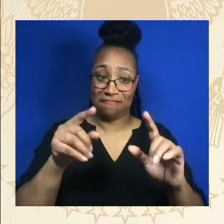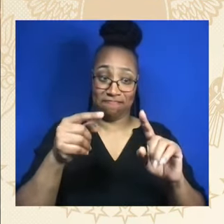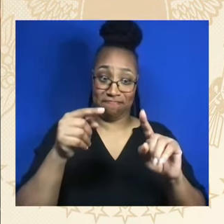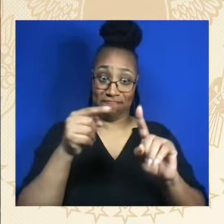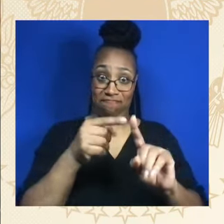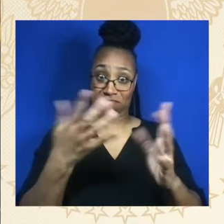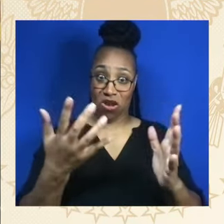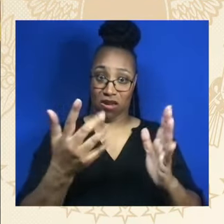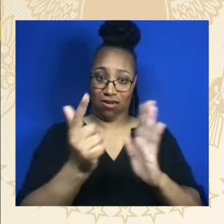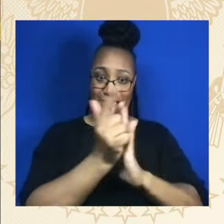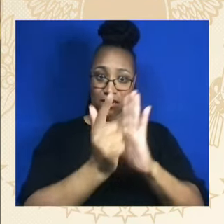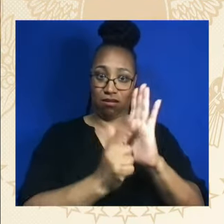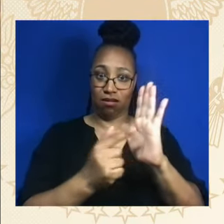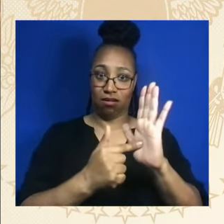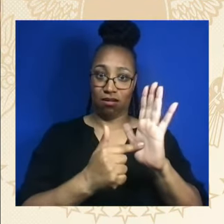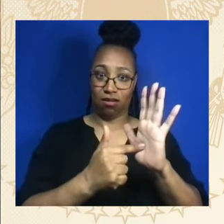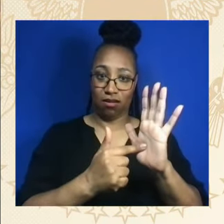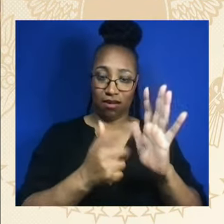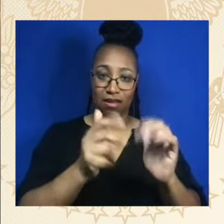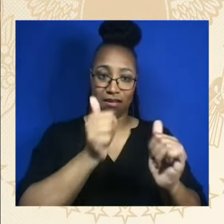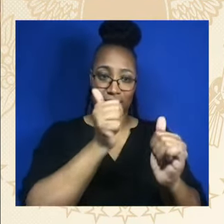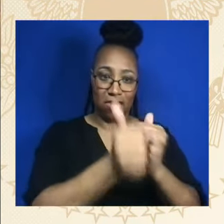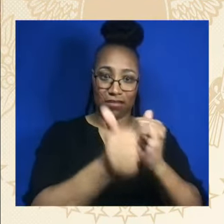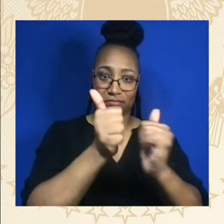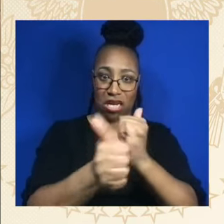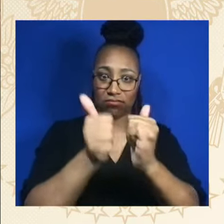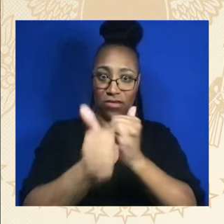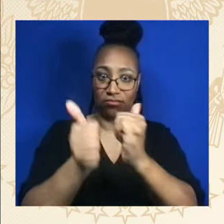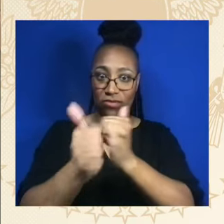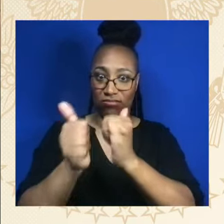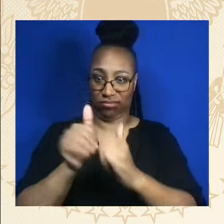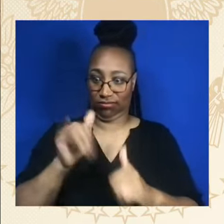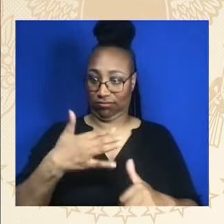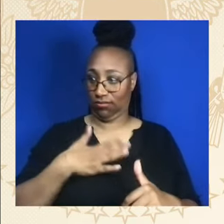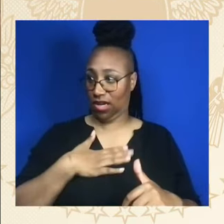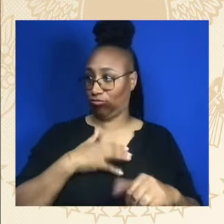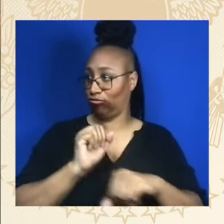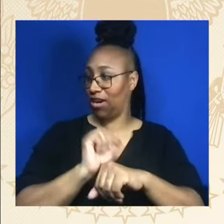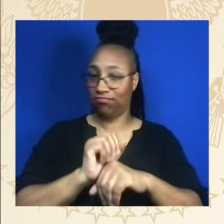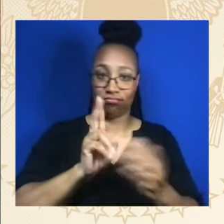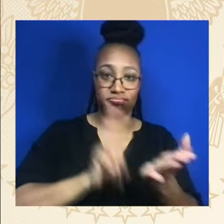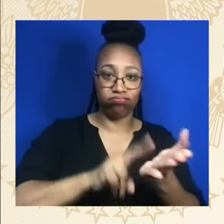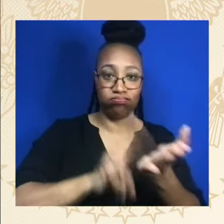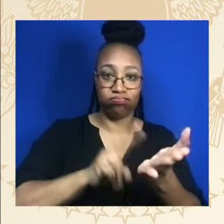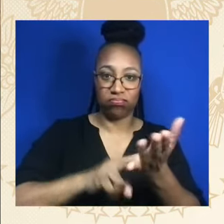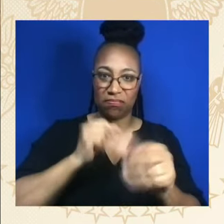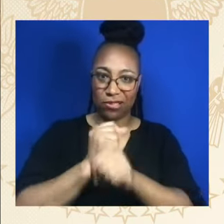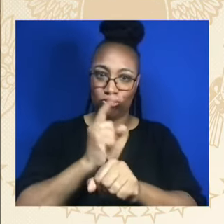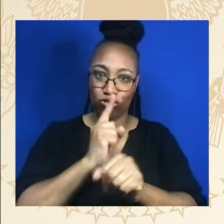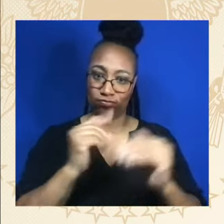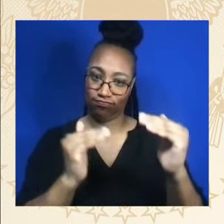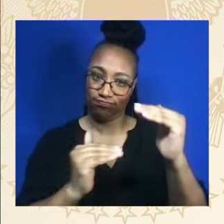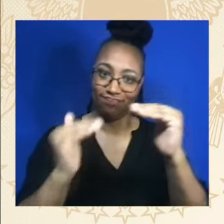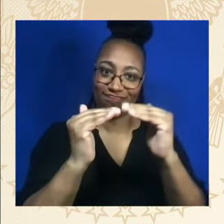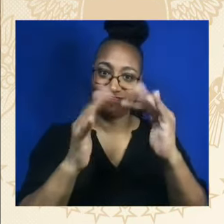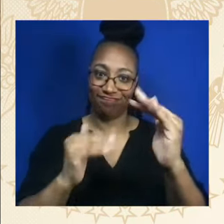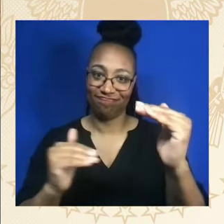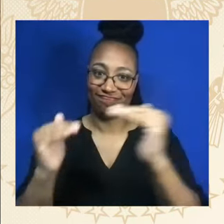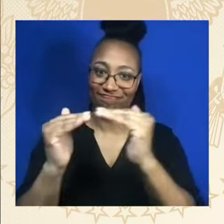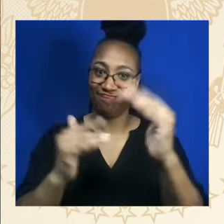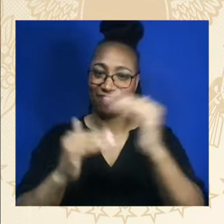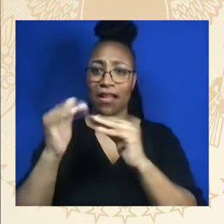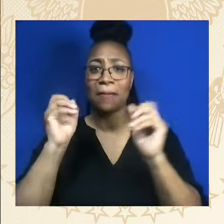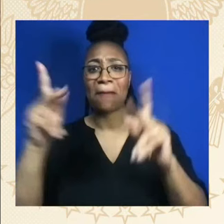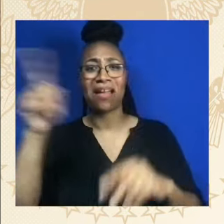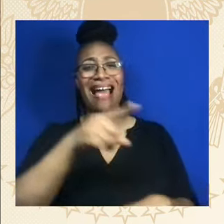But all kidding aside Every time we were told we couldn't do something We got it done And we're going to do it again So as my